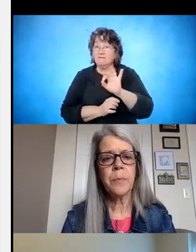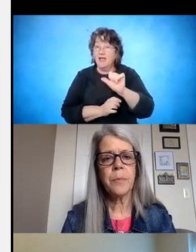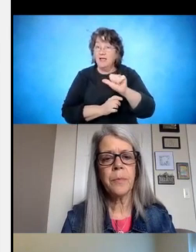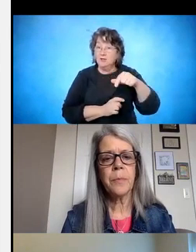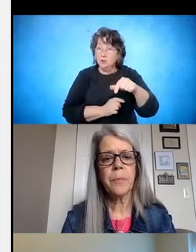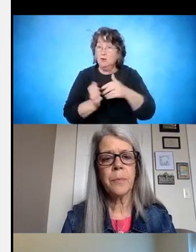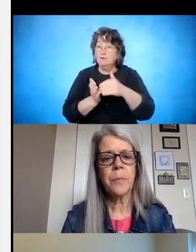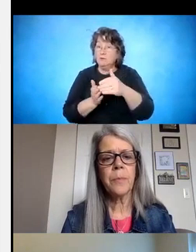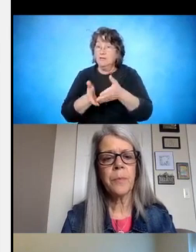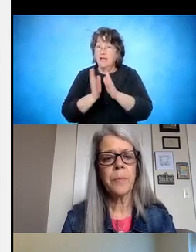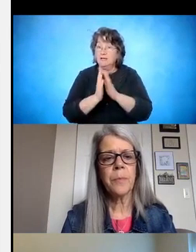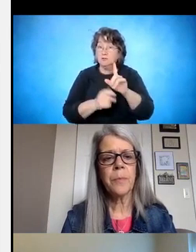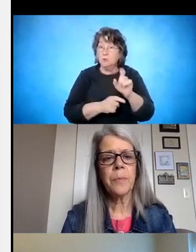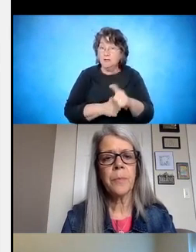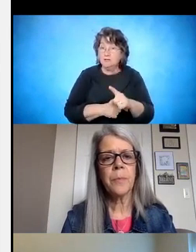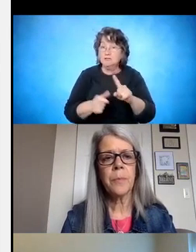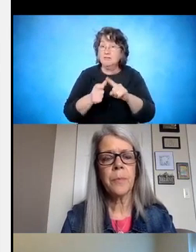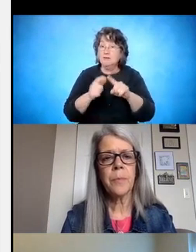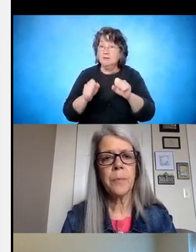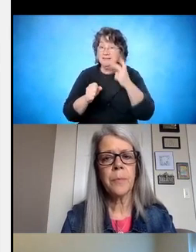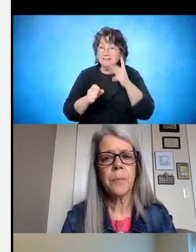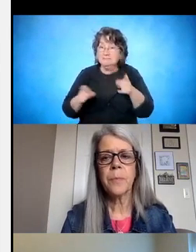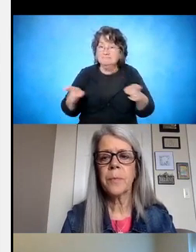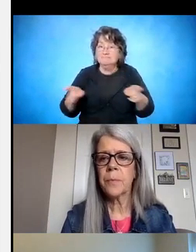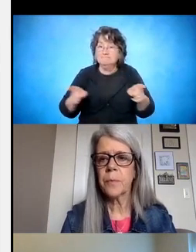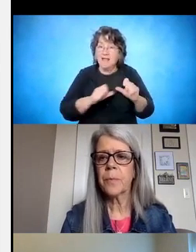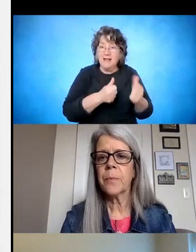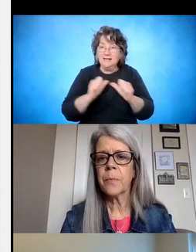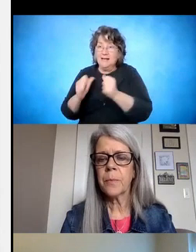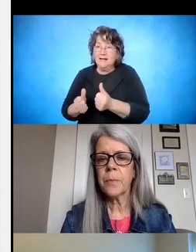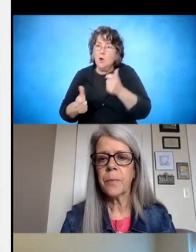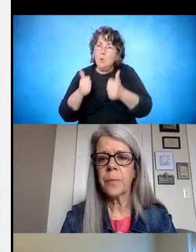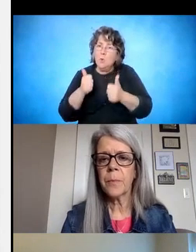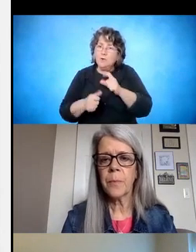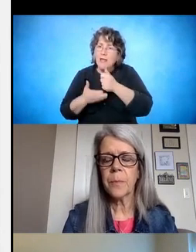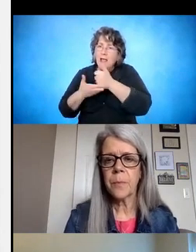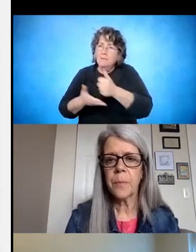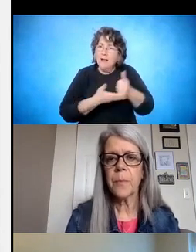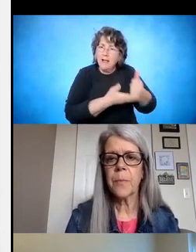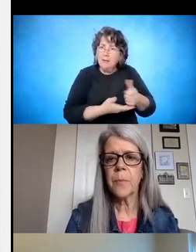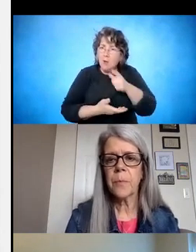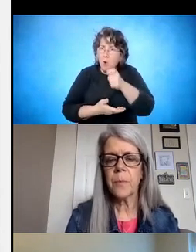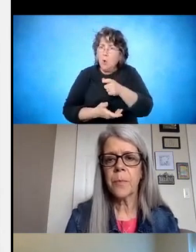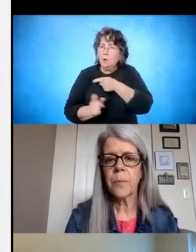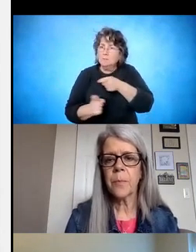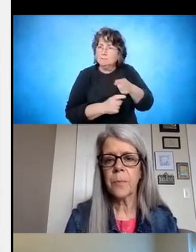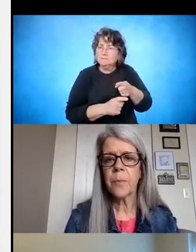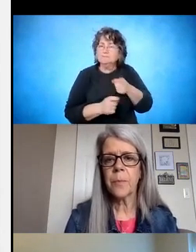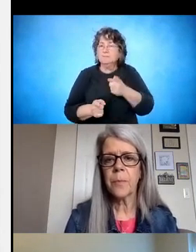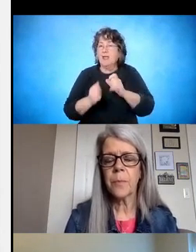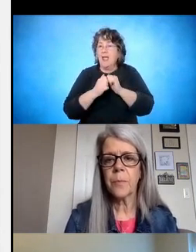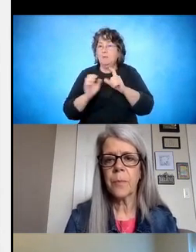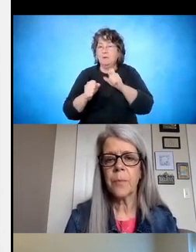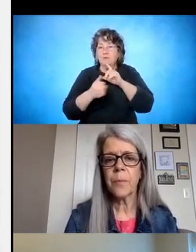make sure that we differentiate between the two and who serves which population and how we can all collaborate together to meet those students'